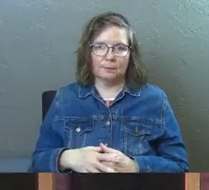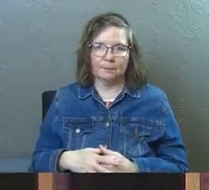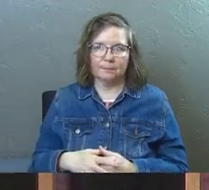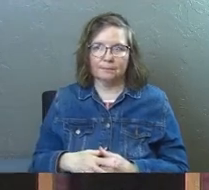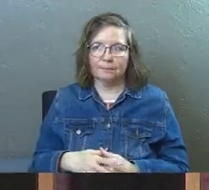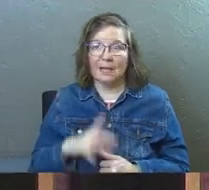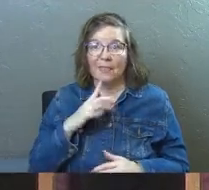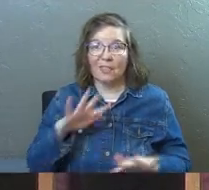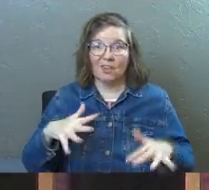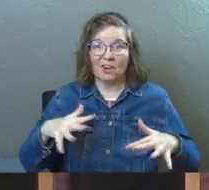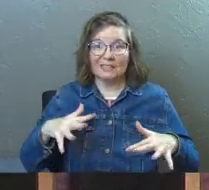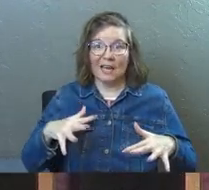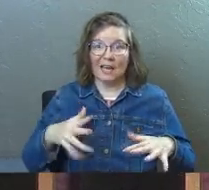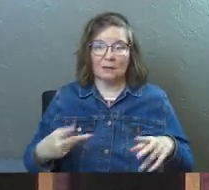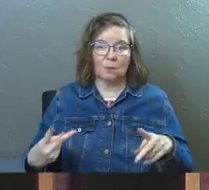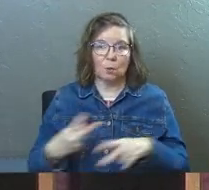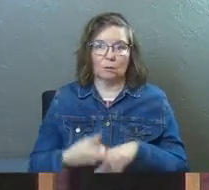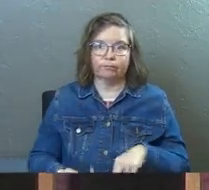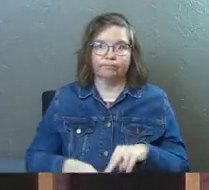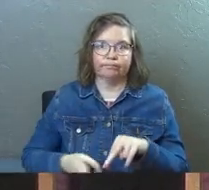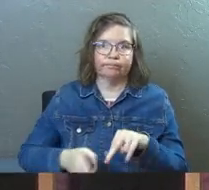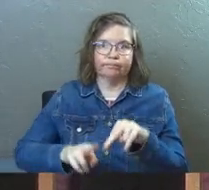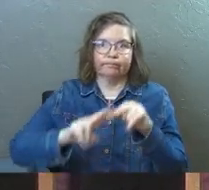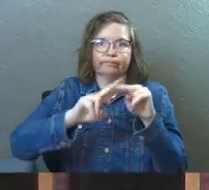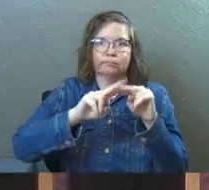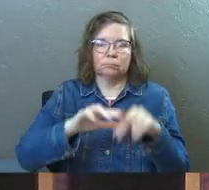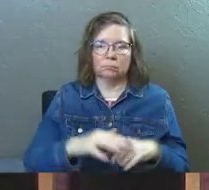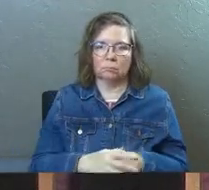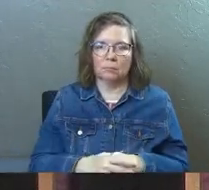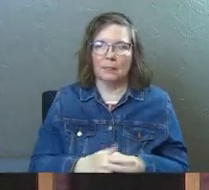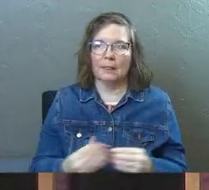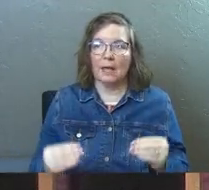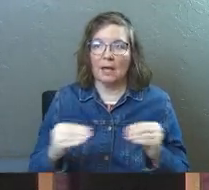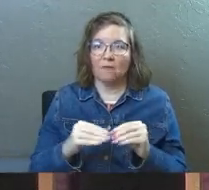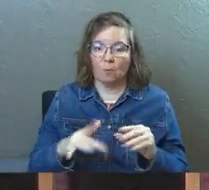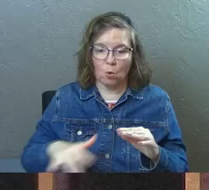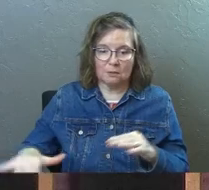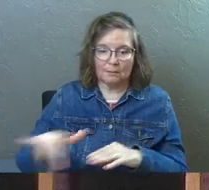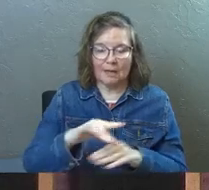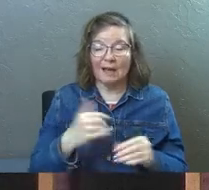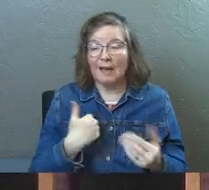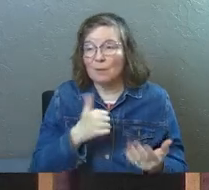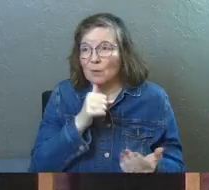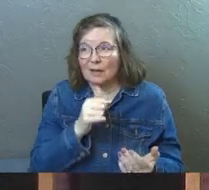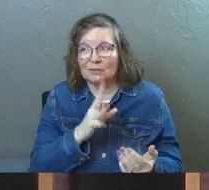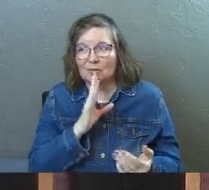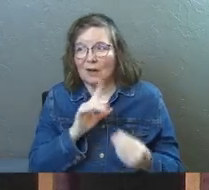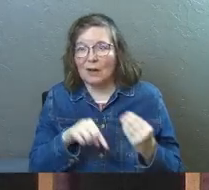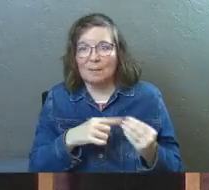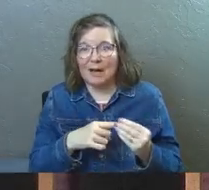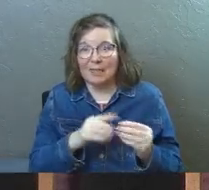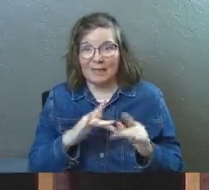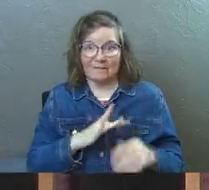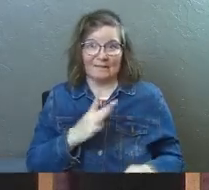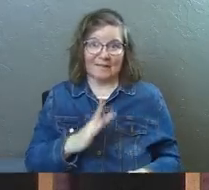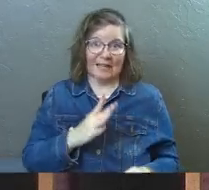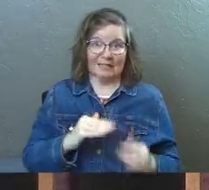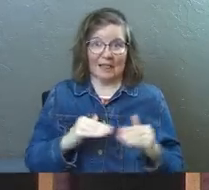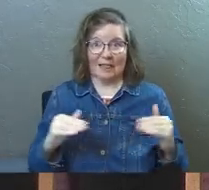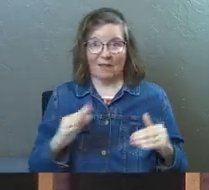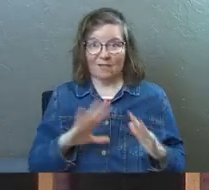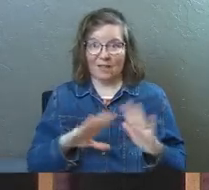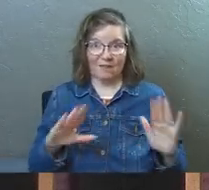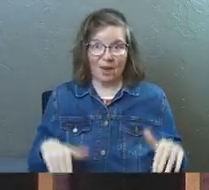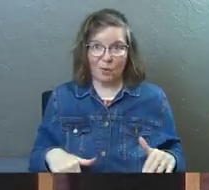That their anxiety is just going up. They've got more space. I mean, we're not even talking about the fancy level